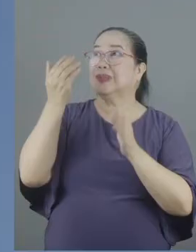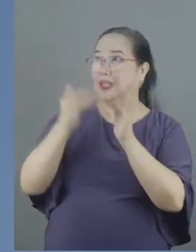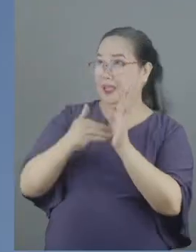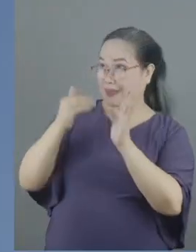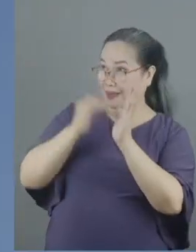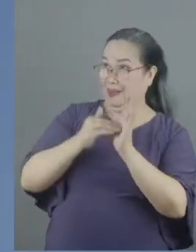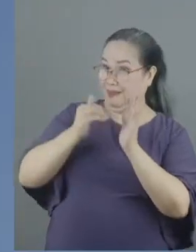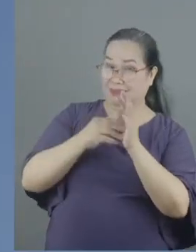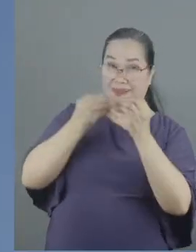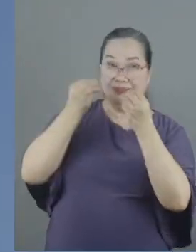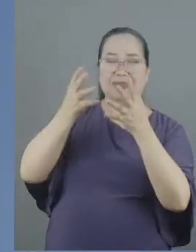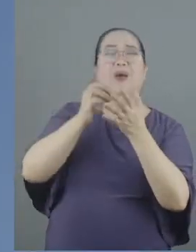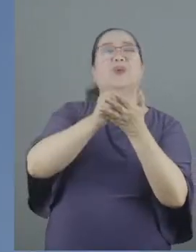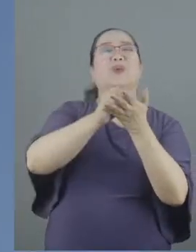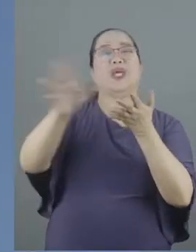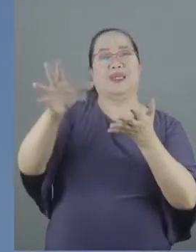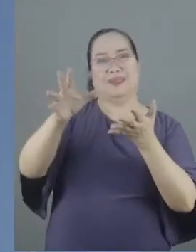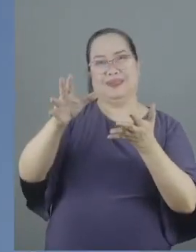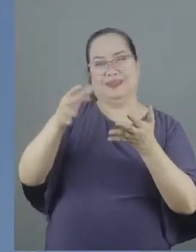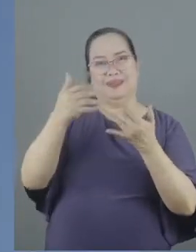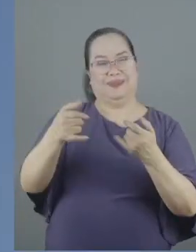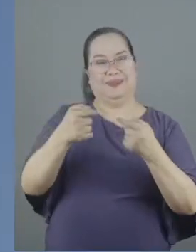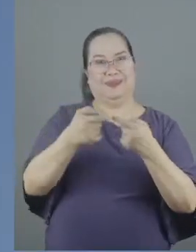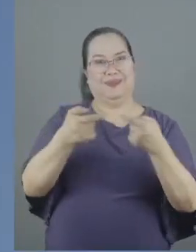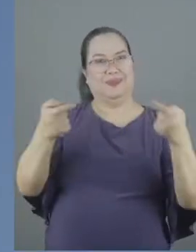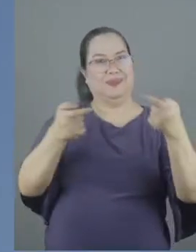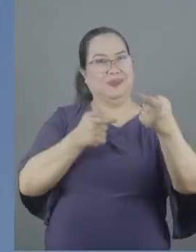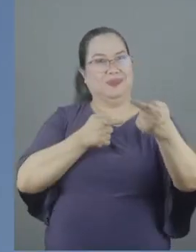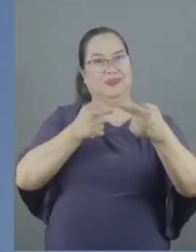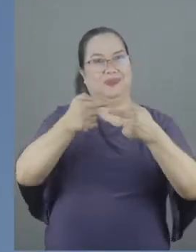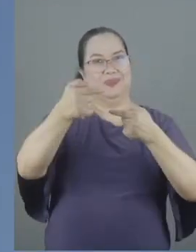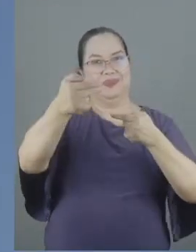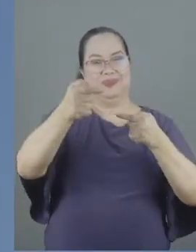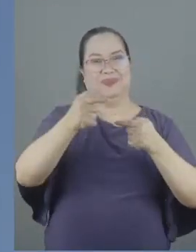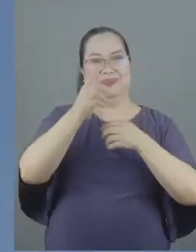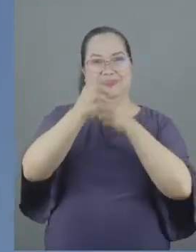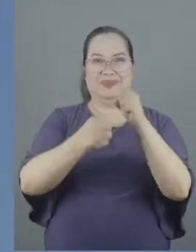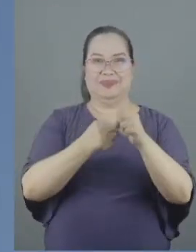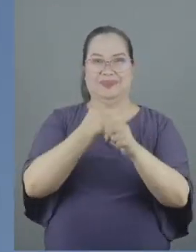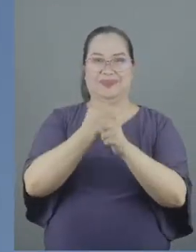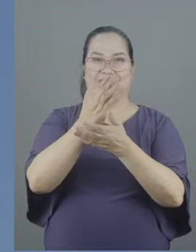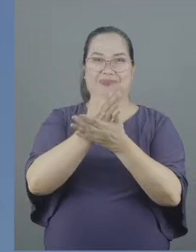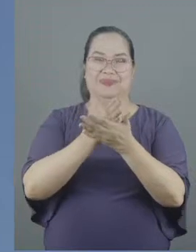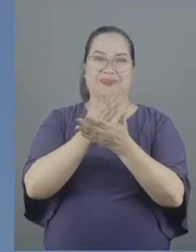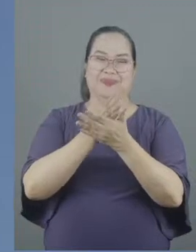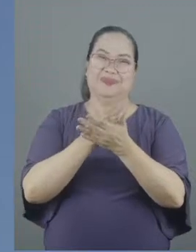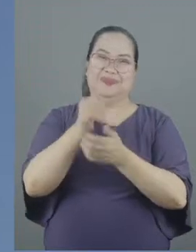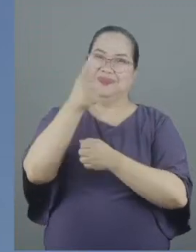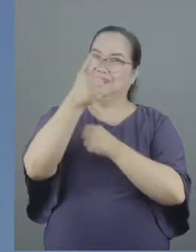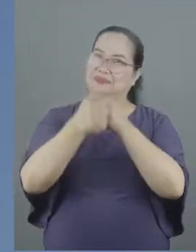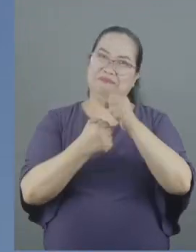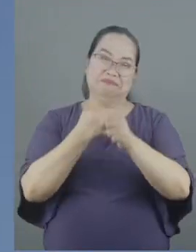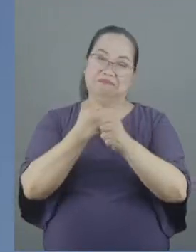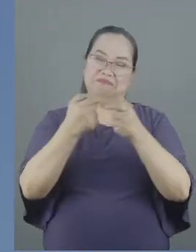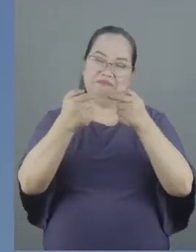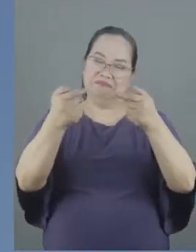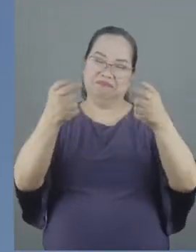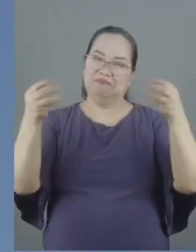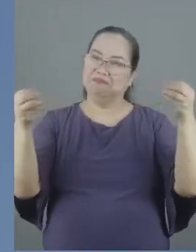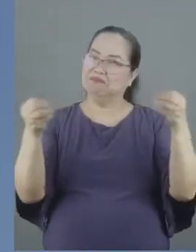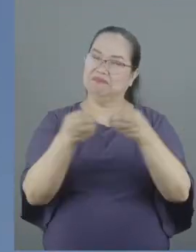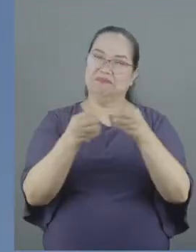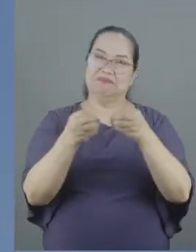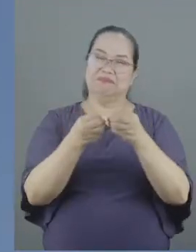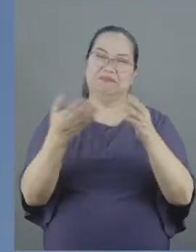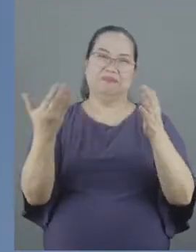These differences between us are years and some even decades in the making. A thousand